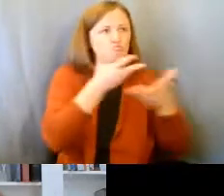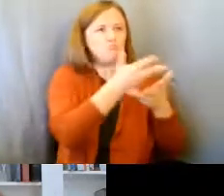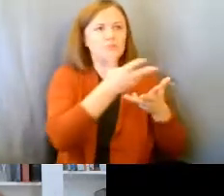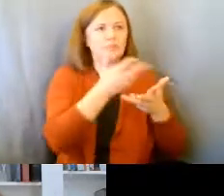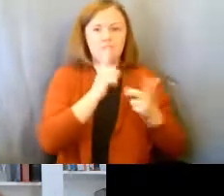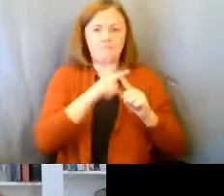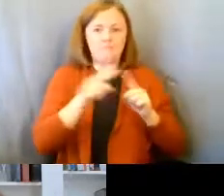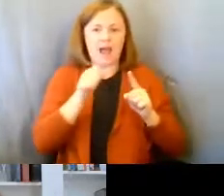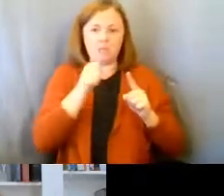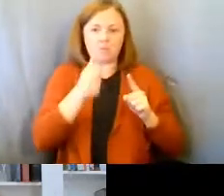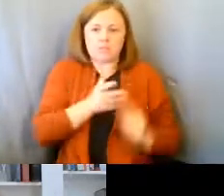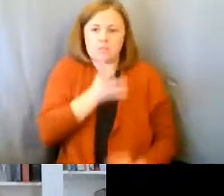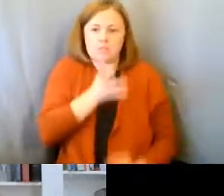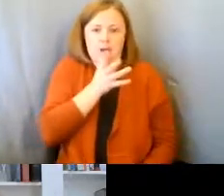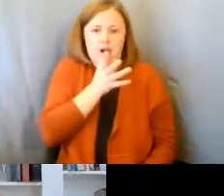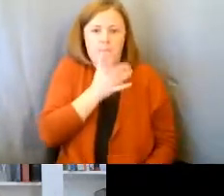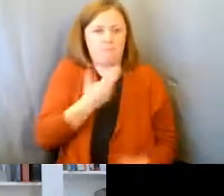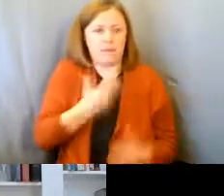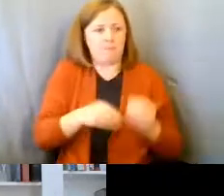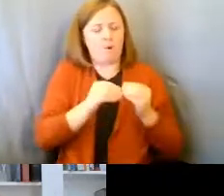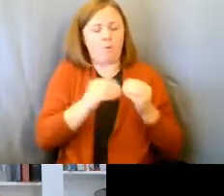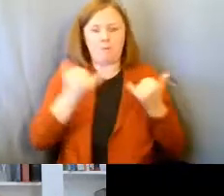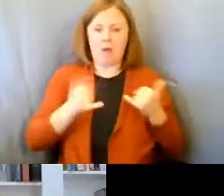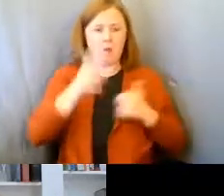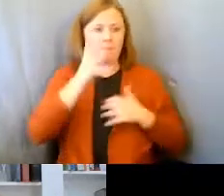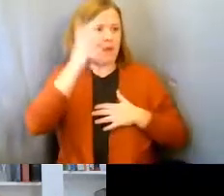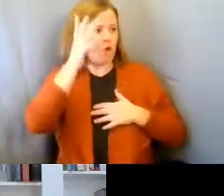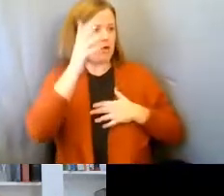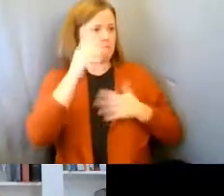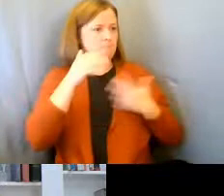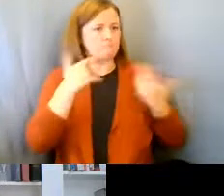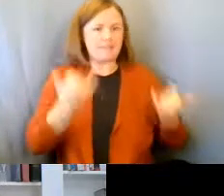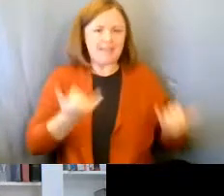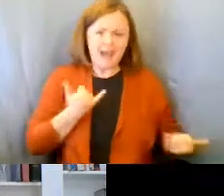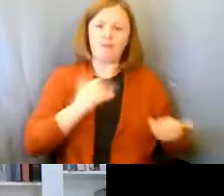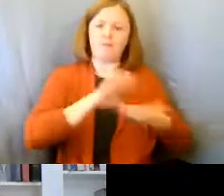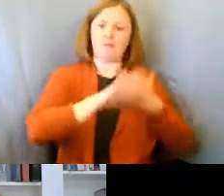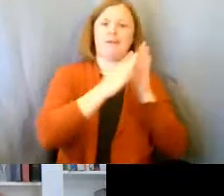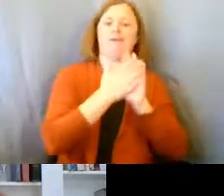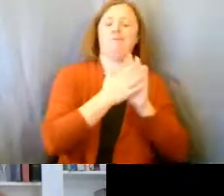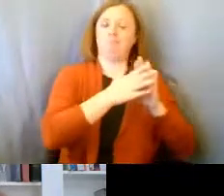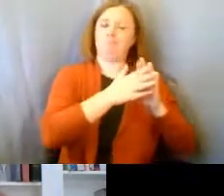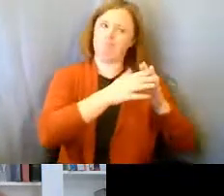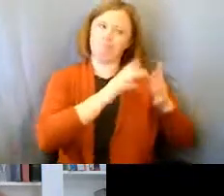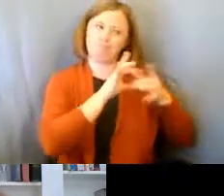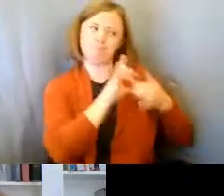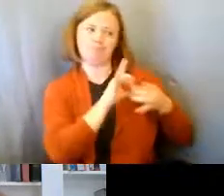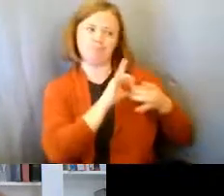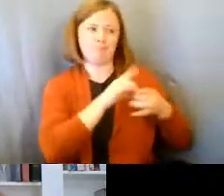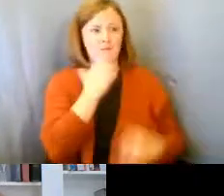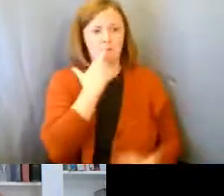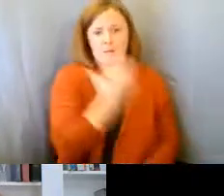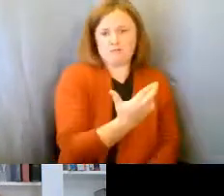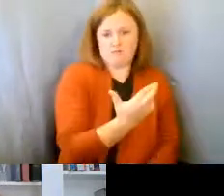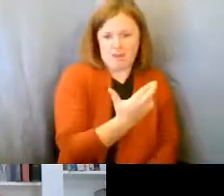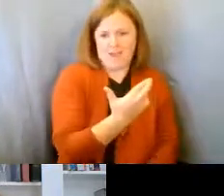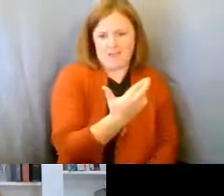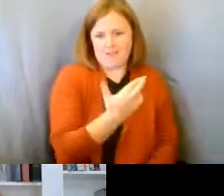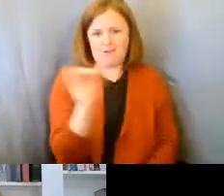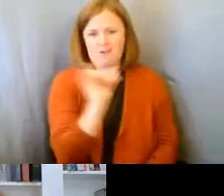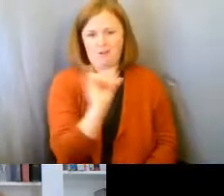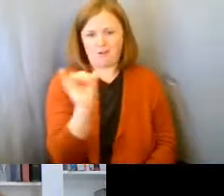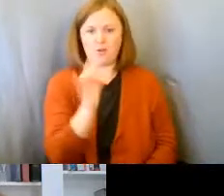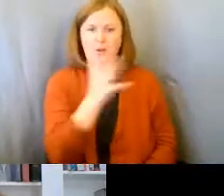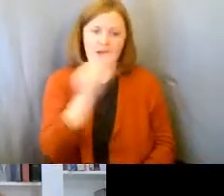longer was just mom and the parent provider, but I now was their best friend as well